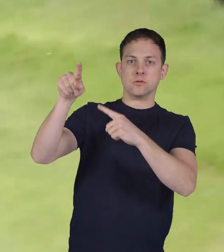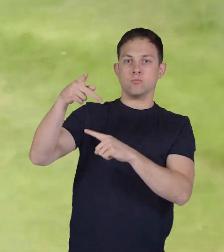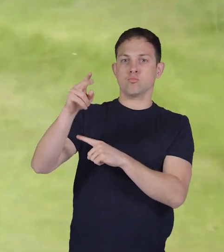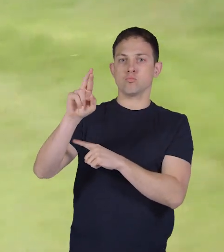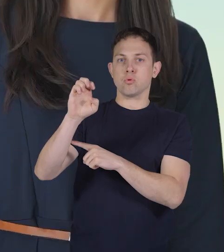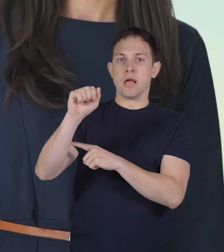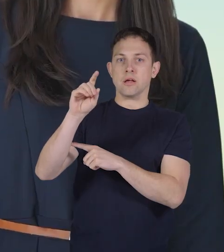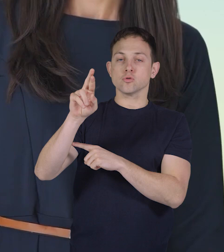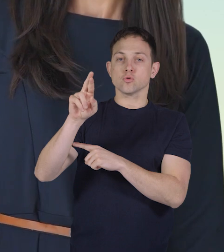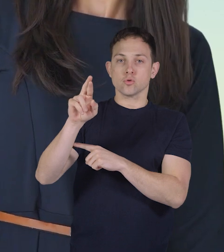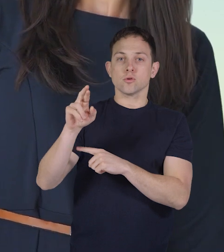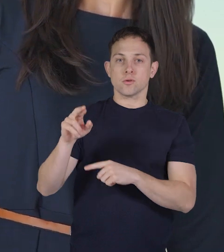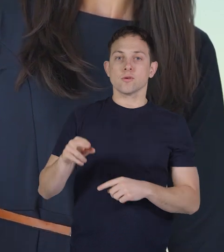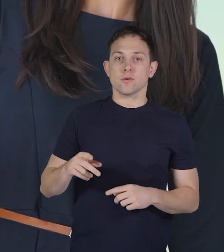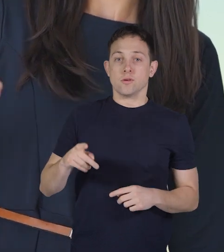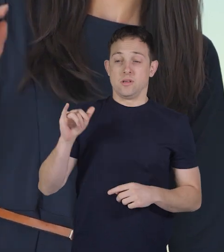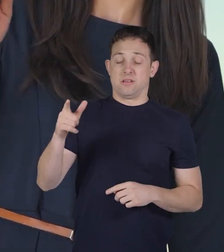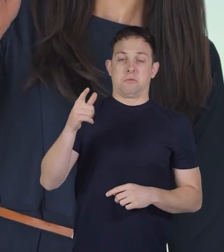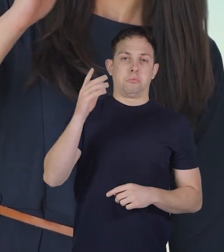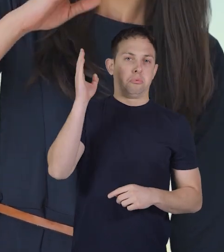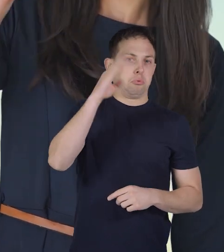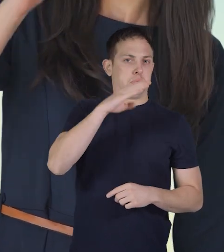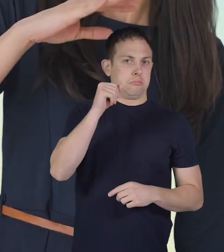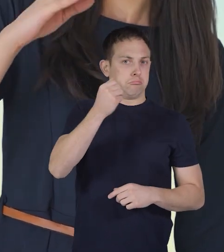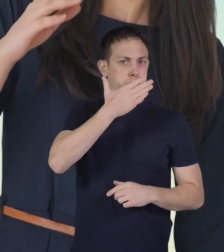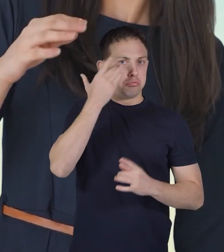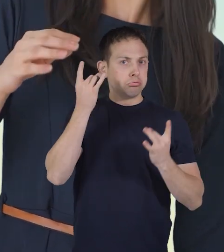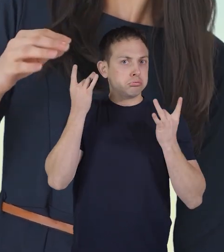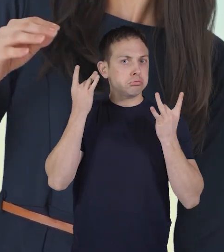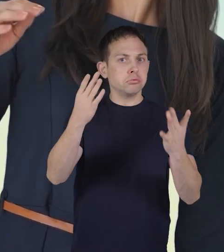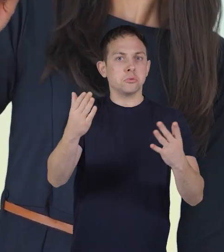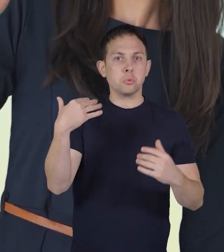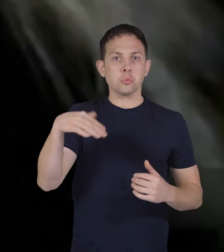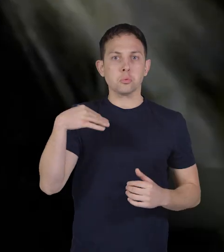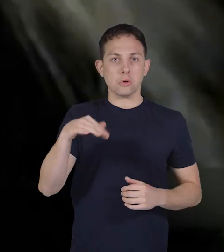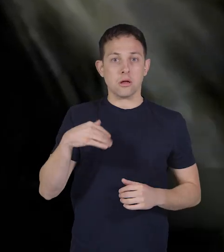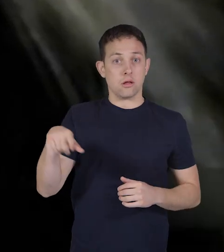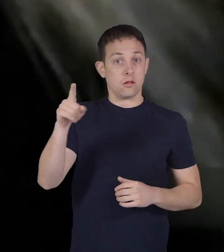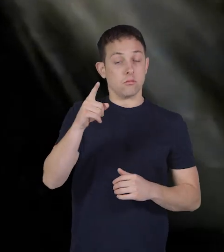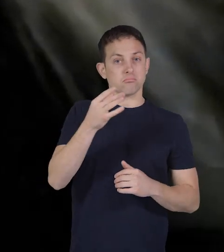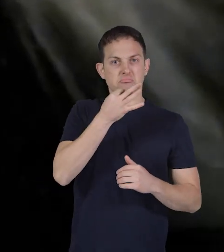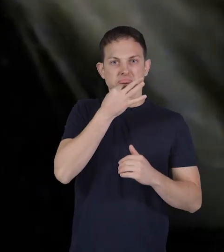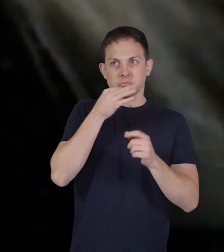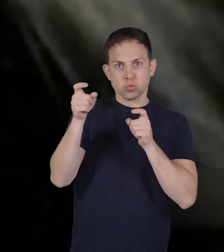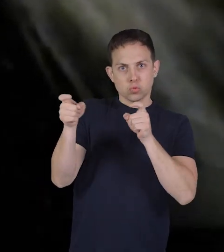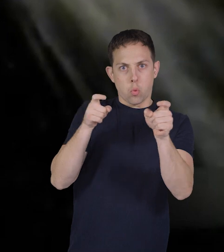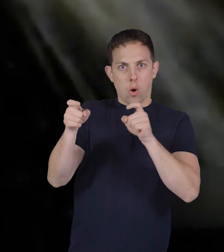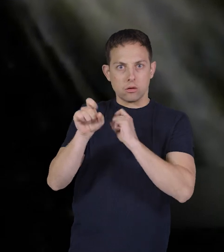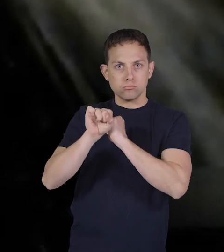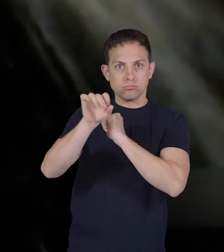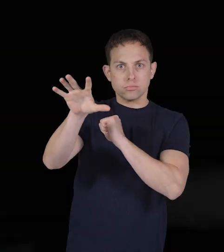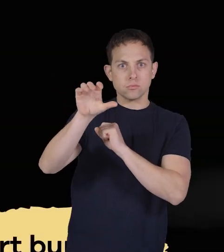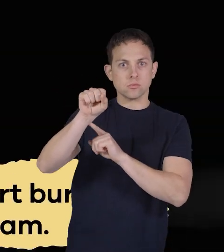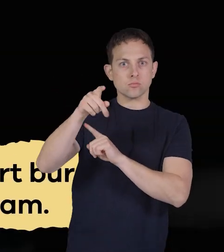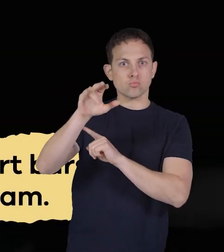predators deterring them with its pungent smell they have excellent control over their spray and can